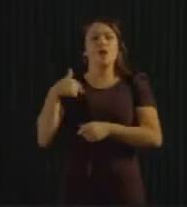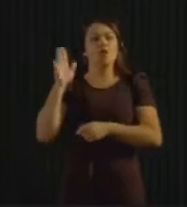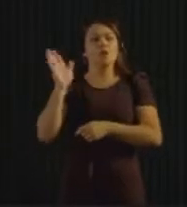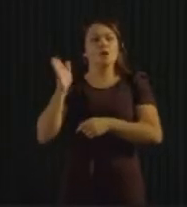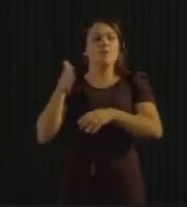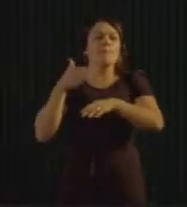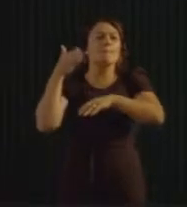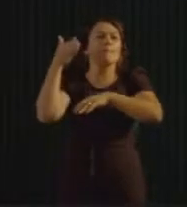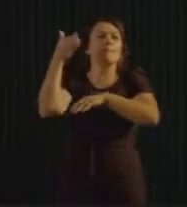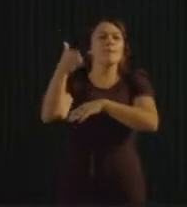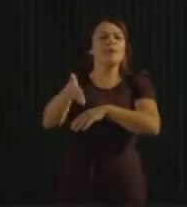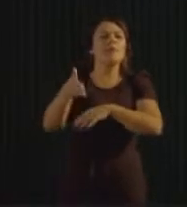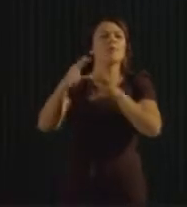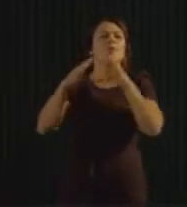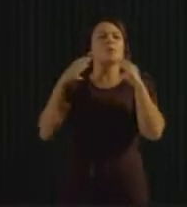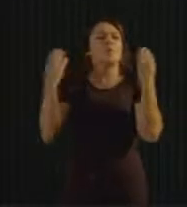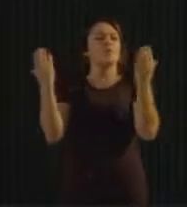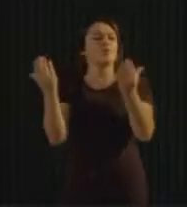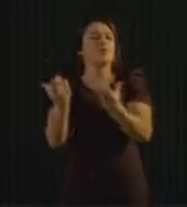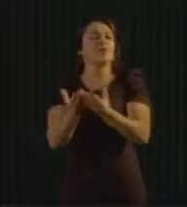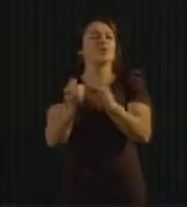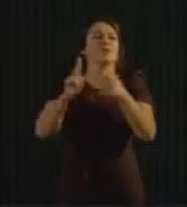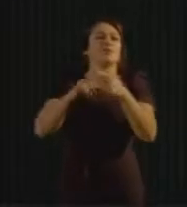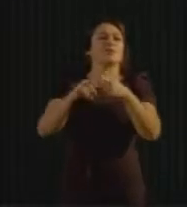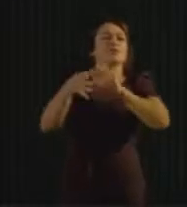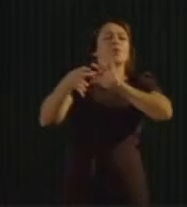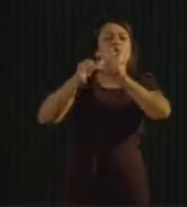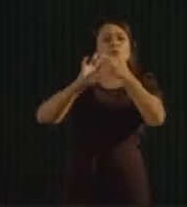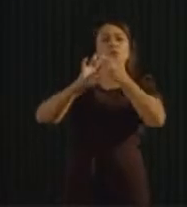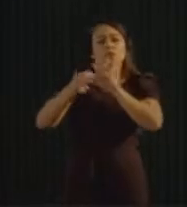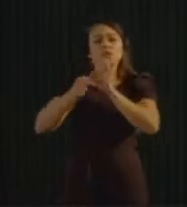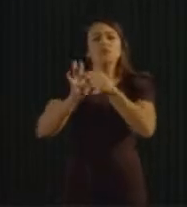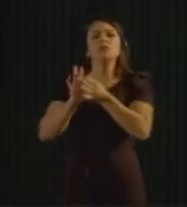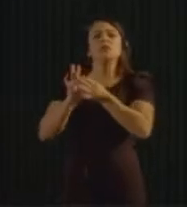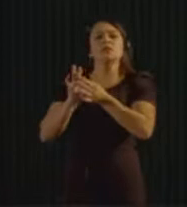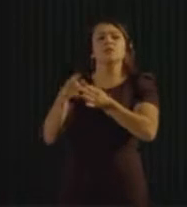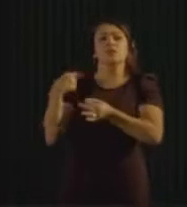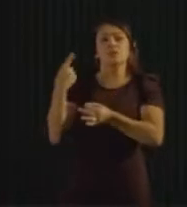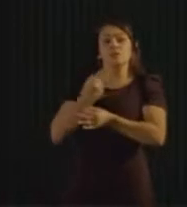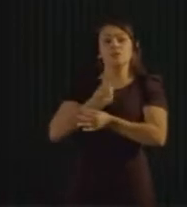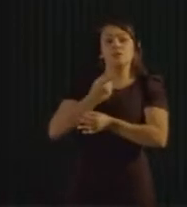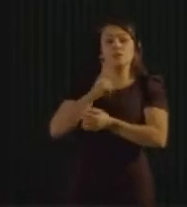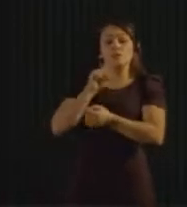empower people to start thinking about waste and the zero waste lifestyle.